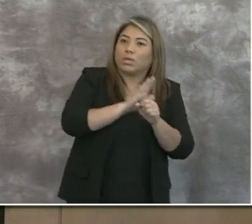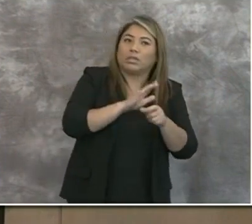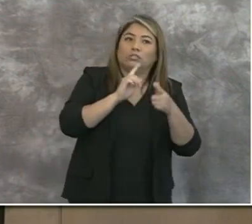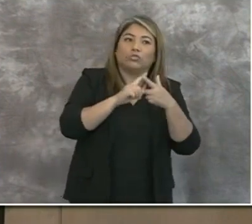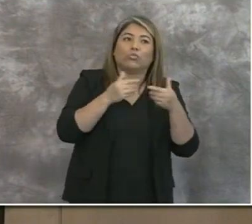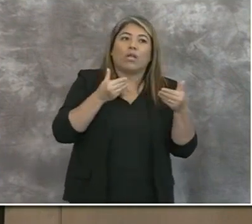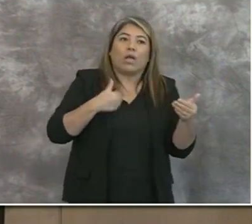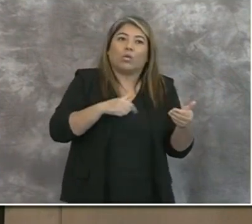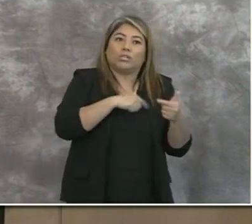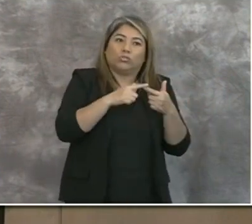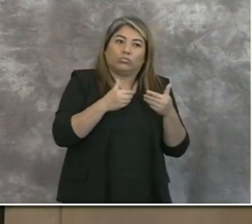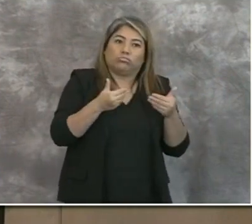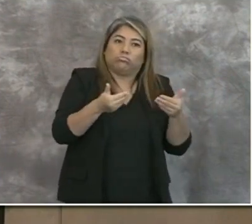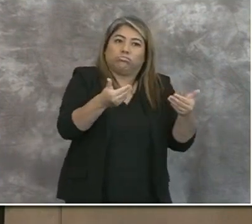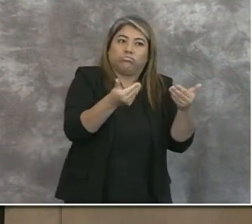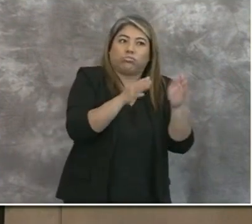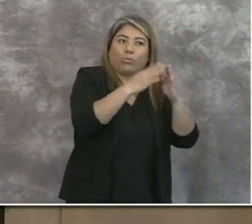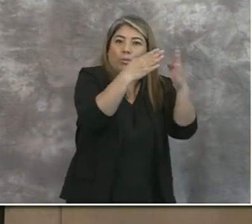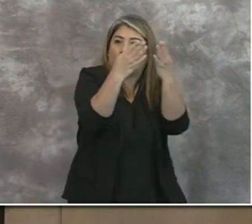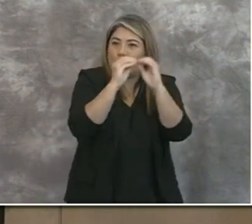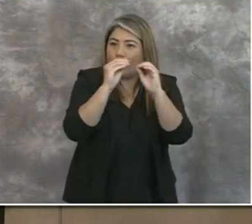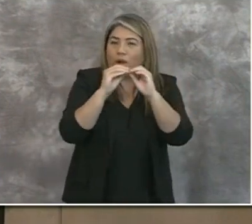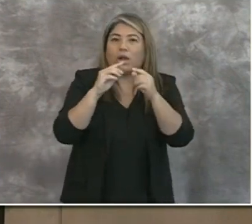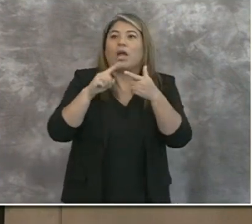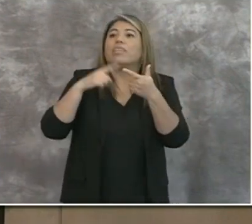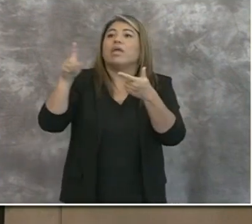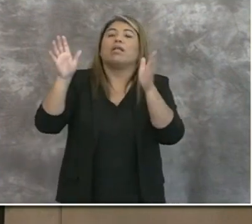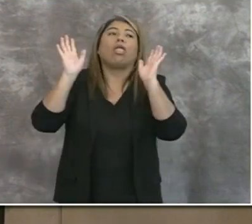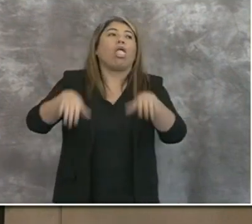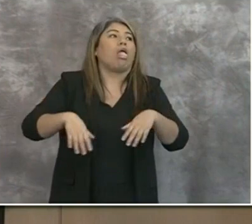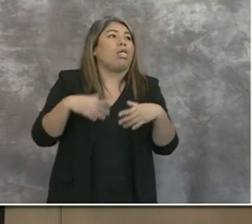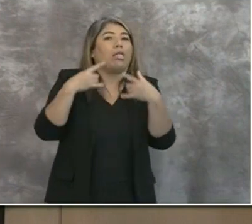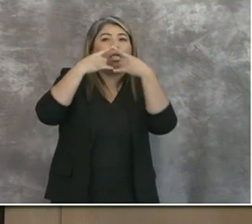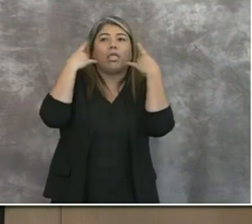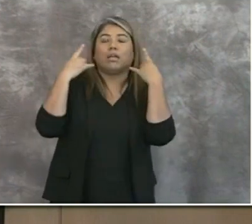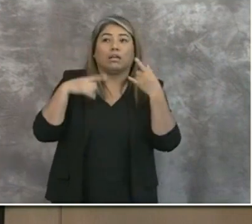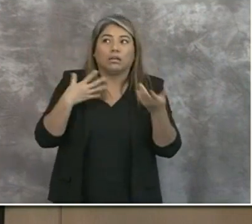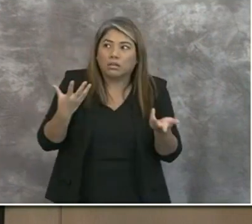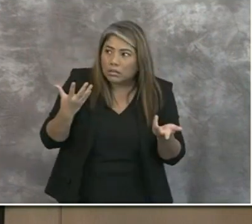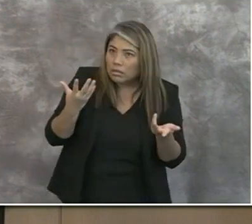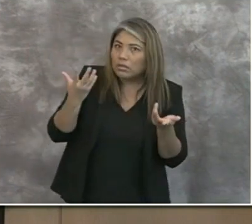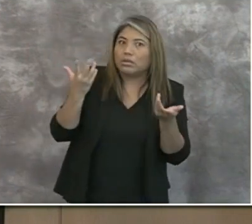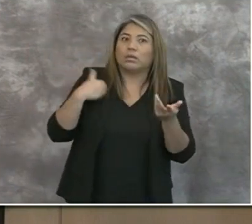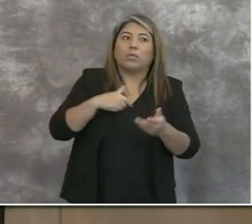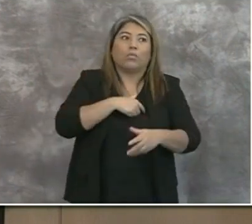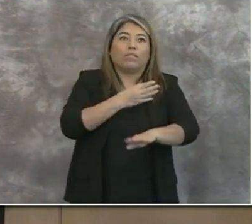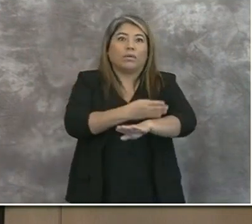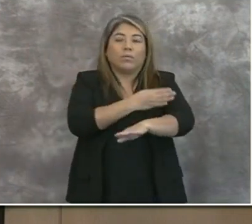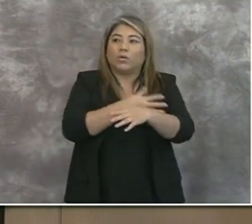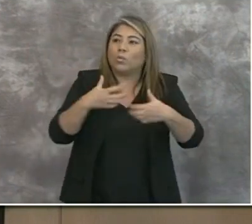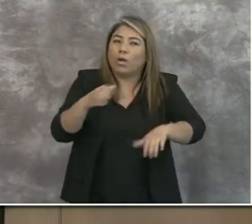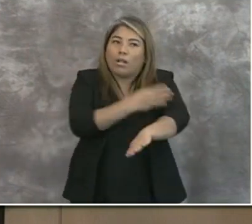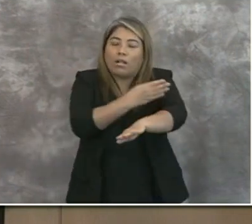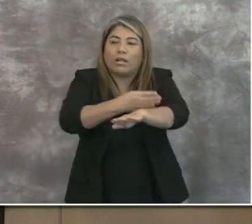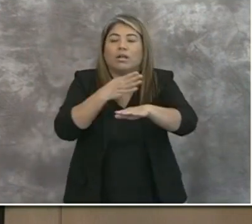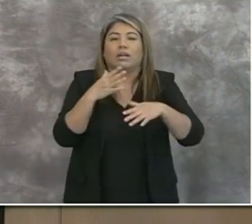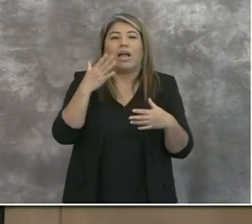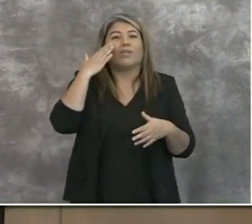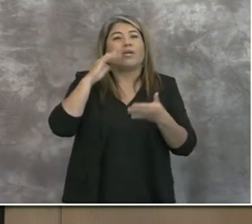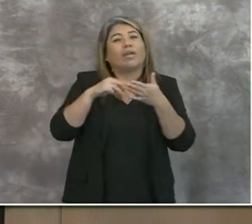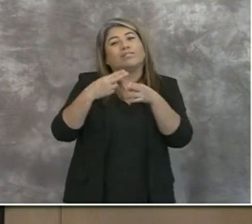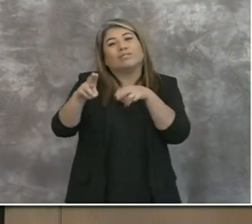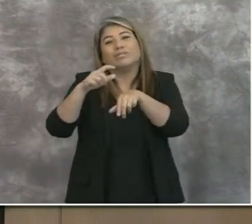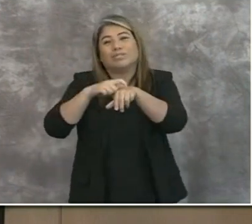and to not throw away the sacrifice that's been made by adhering to the things. It is a temporary thing. I don't think any of us